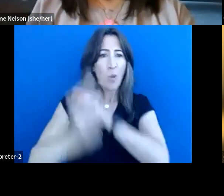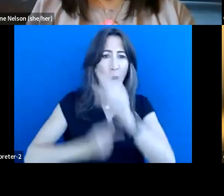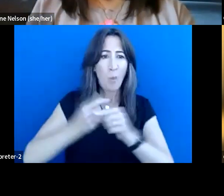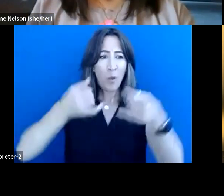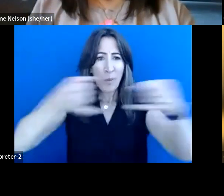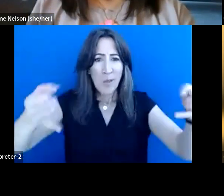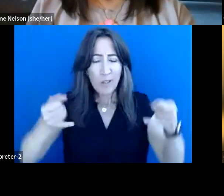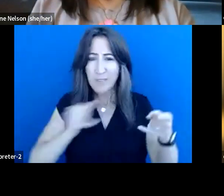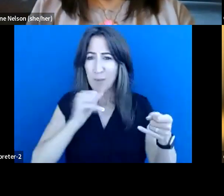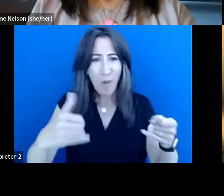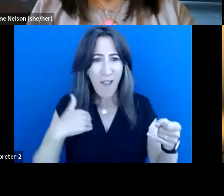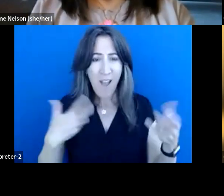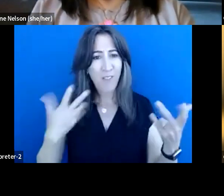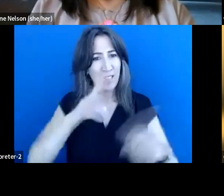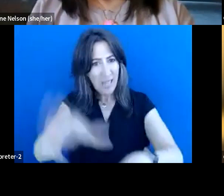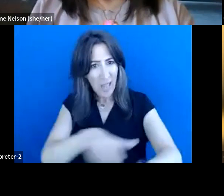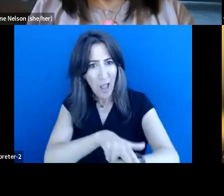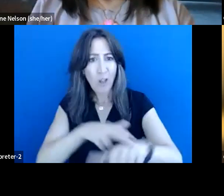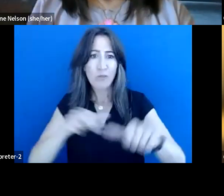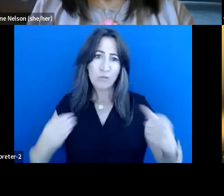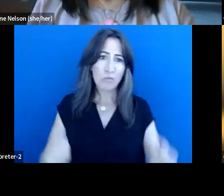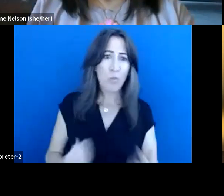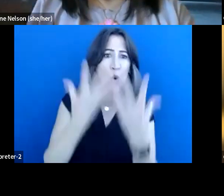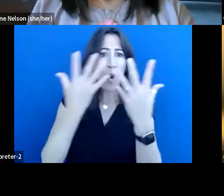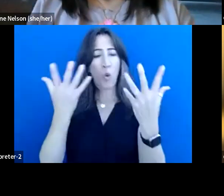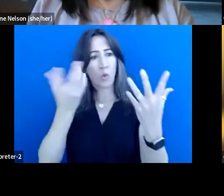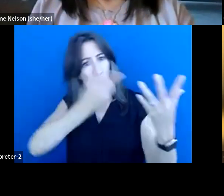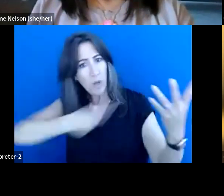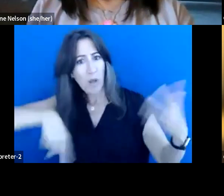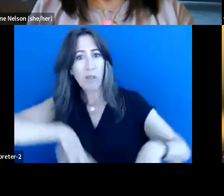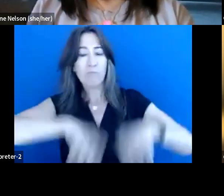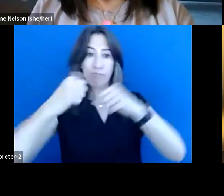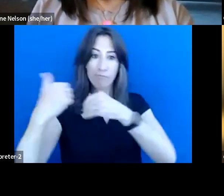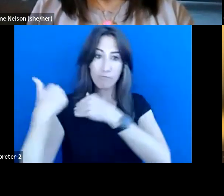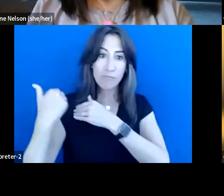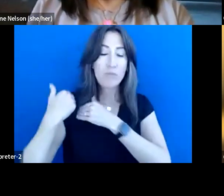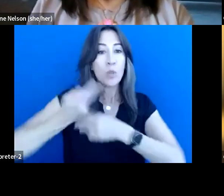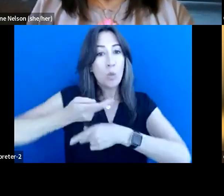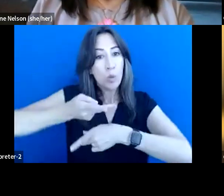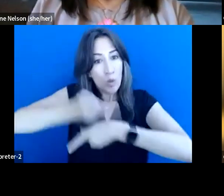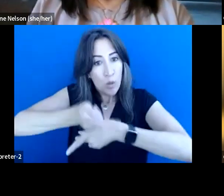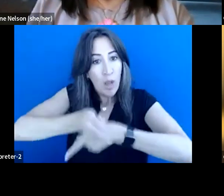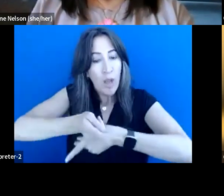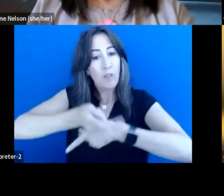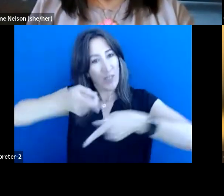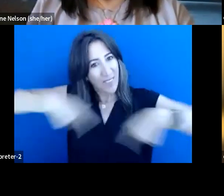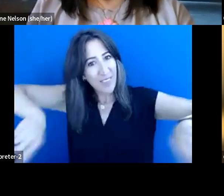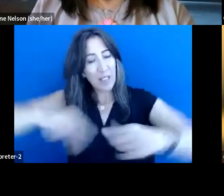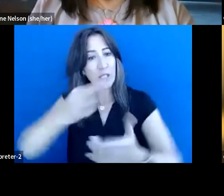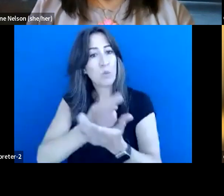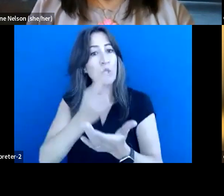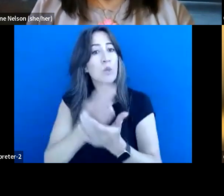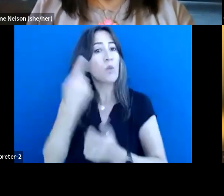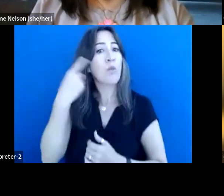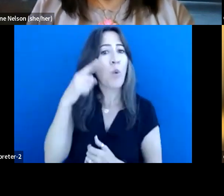We all have a responsibility to look after these resources for our future generations. It's